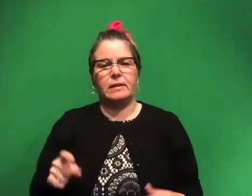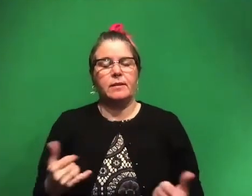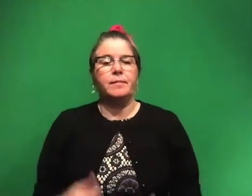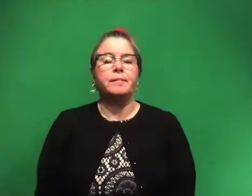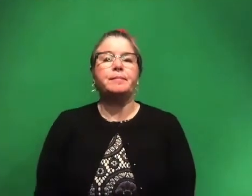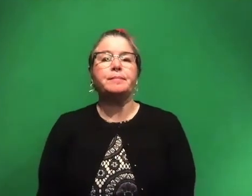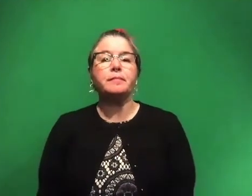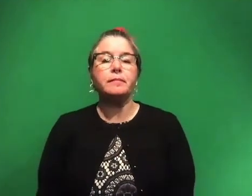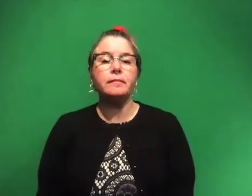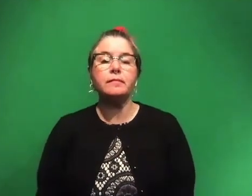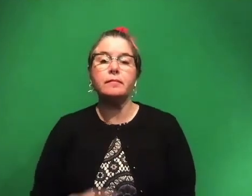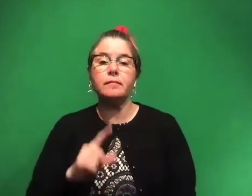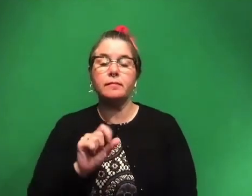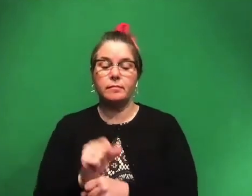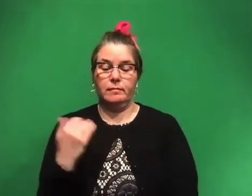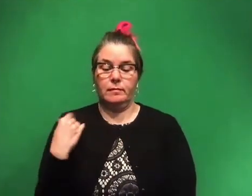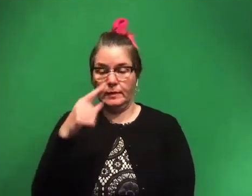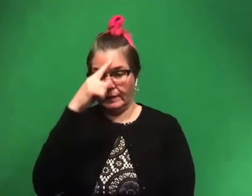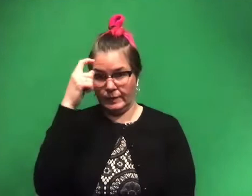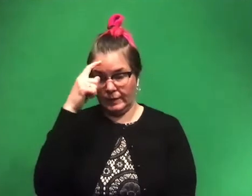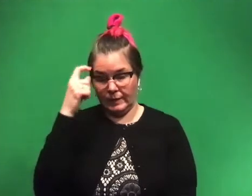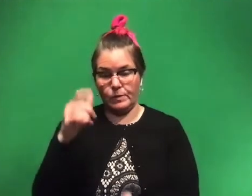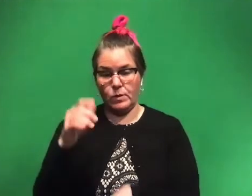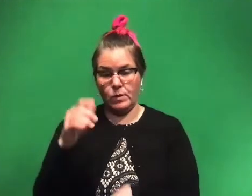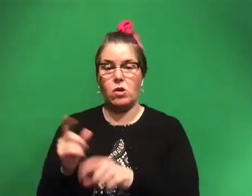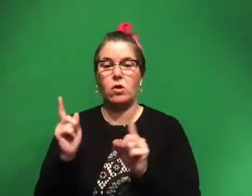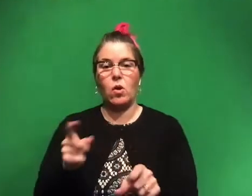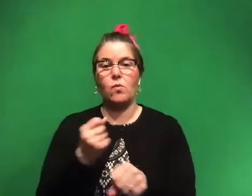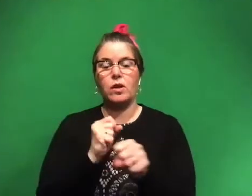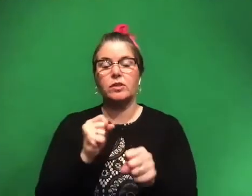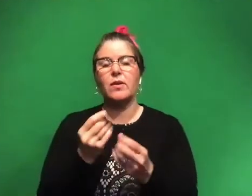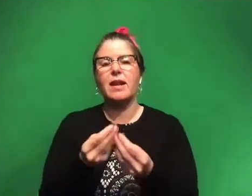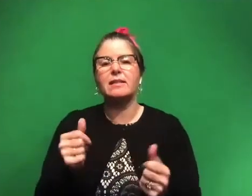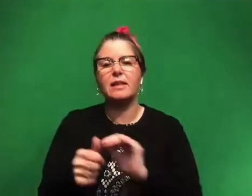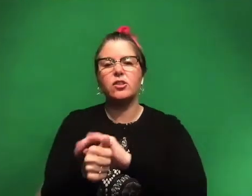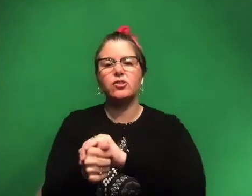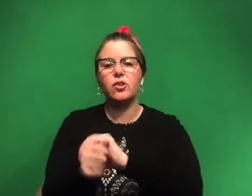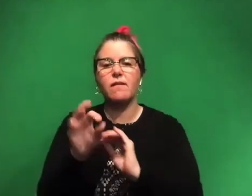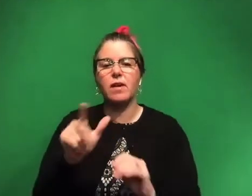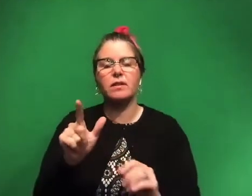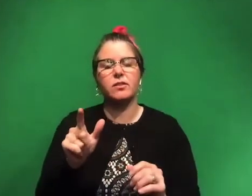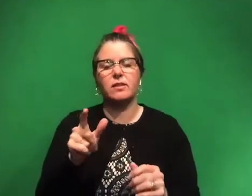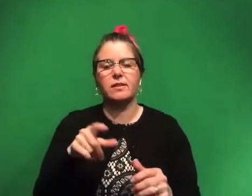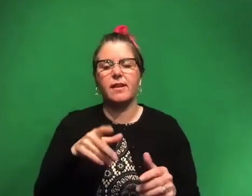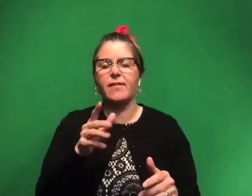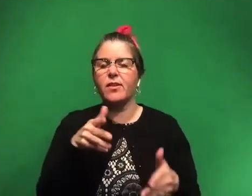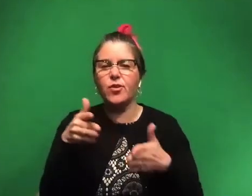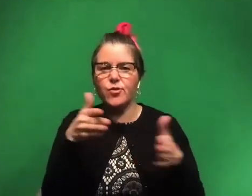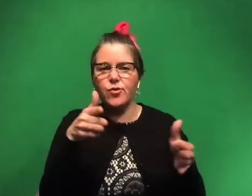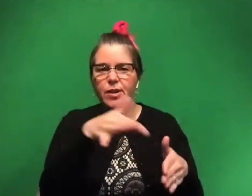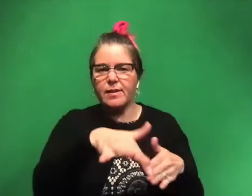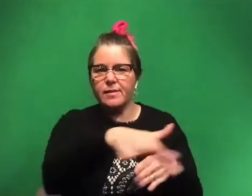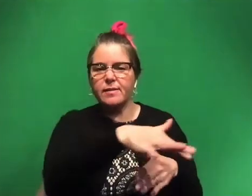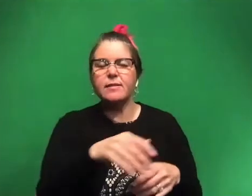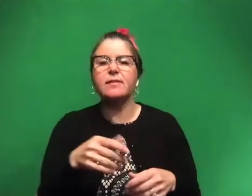so we actually last summer got called out to go rescue an extinct turtle fossil out in the Creek bed. So, uh, we